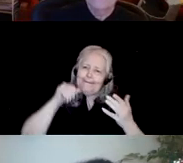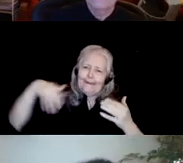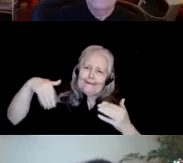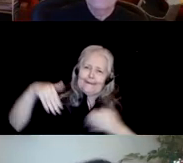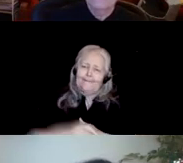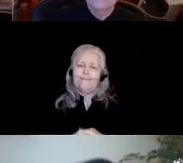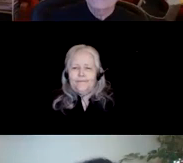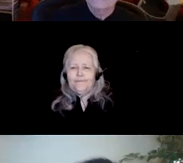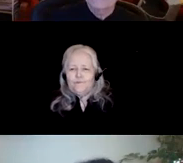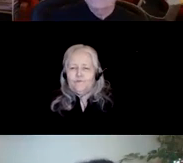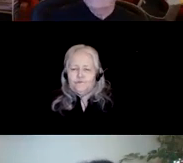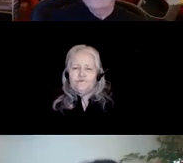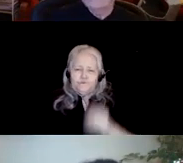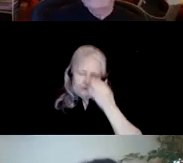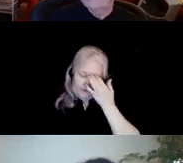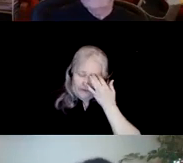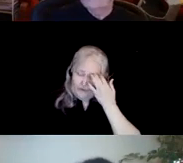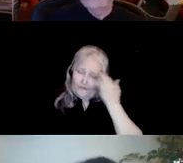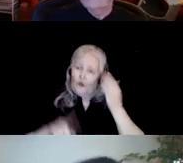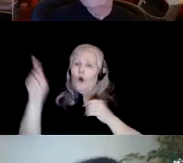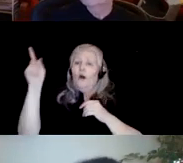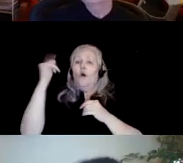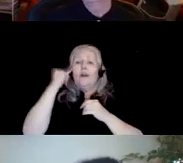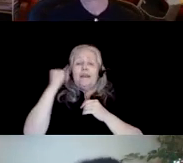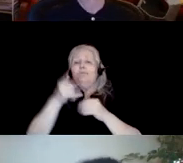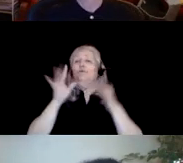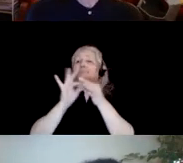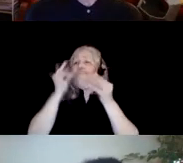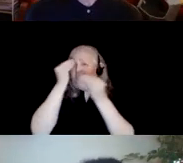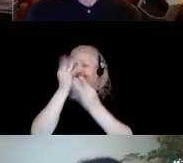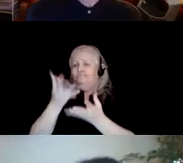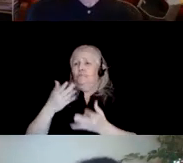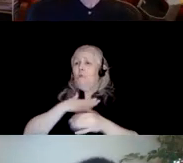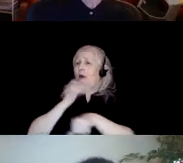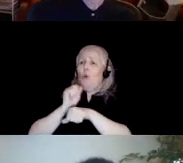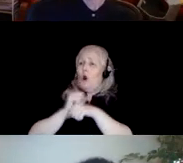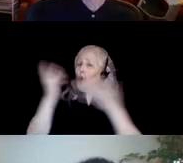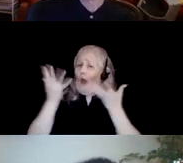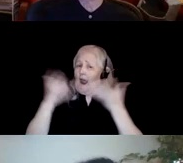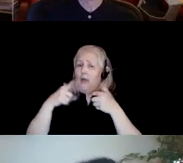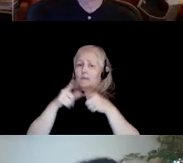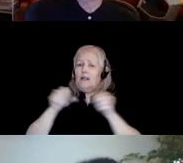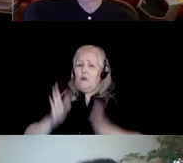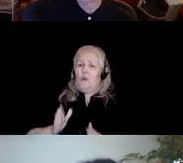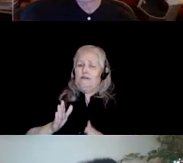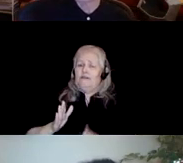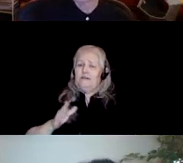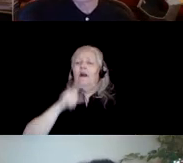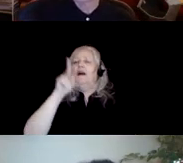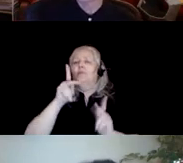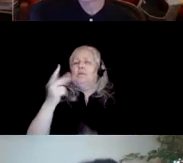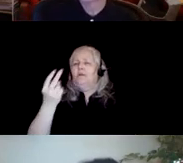And even where you can say, I'm a linguist at a party in the future when we go to parties again, and not have someone say,